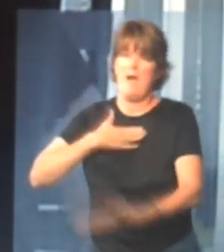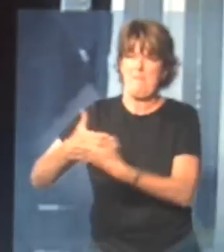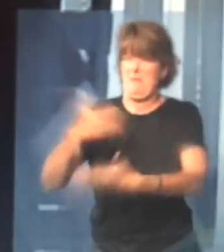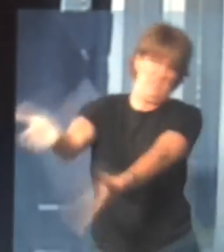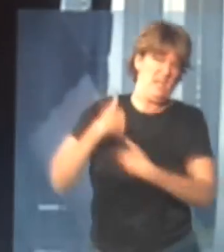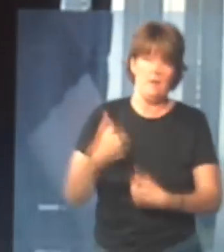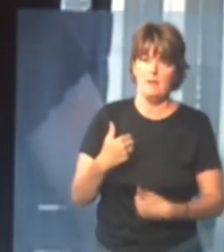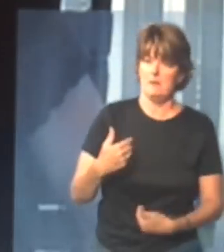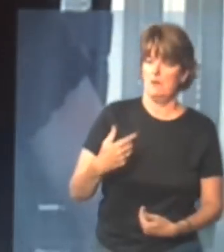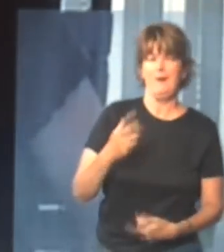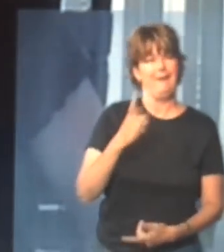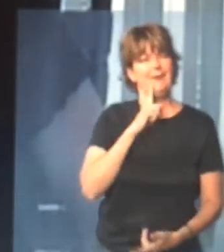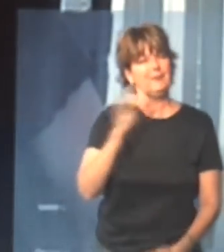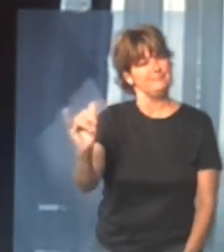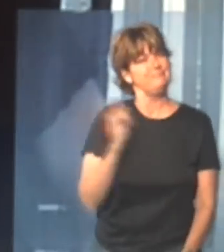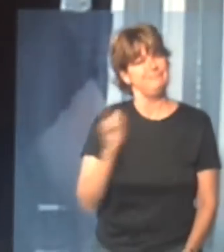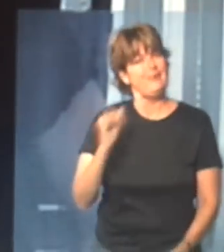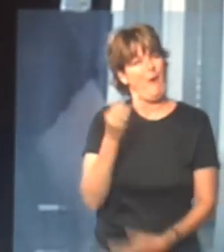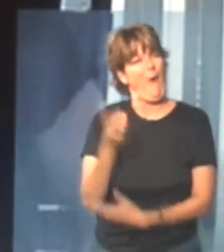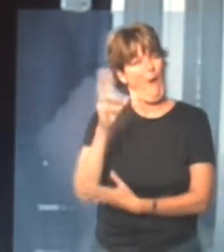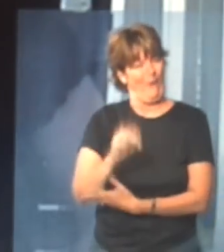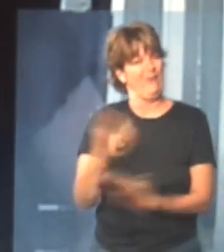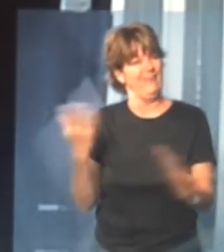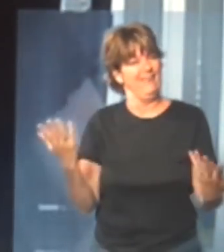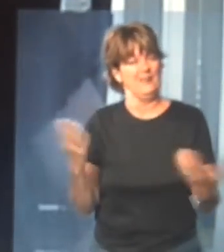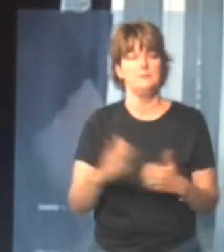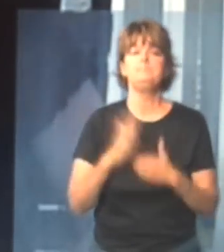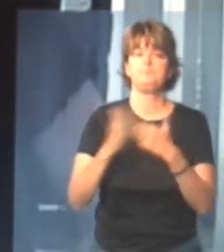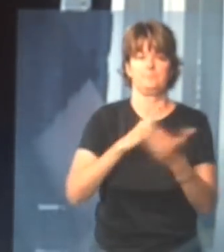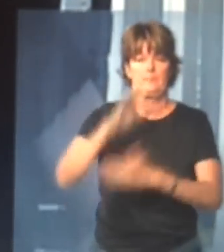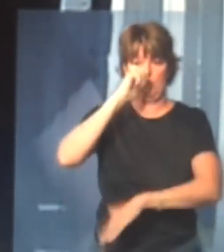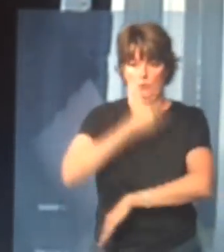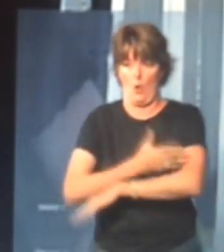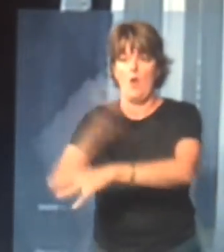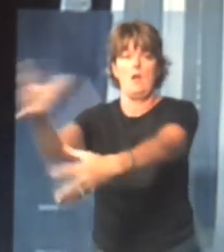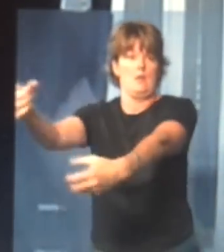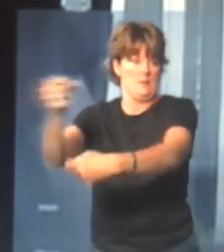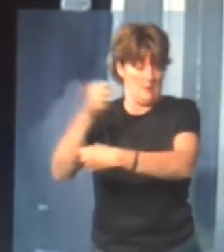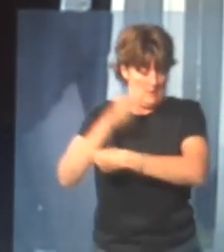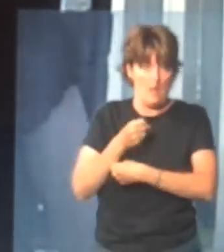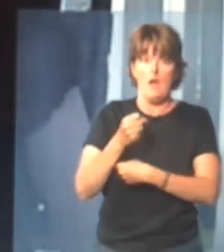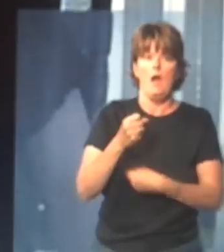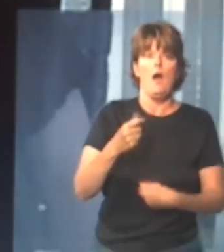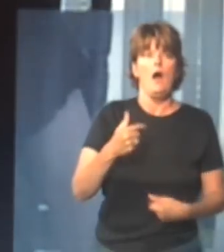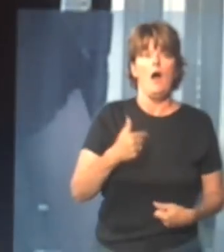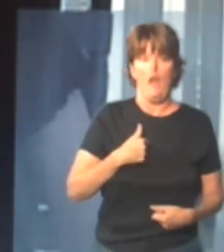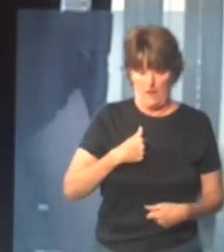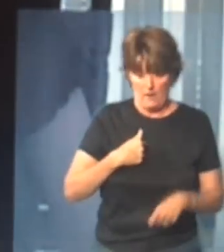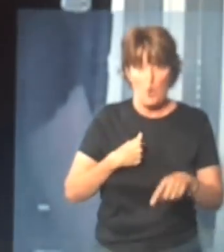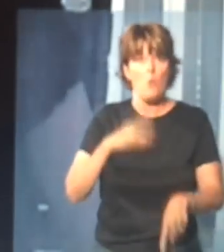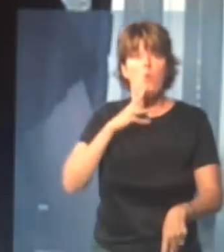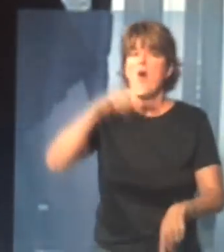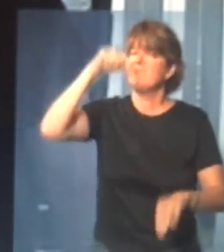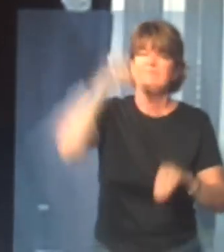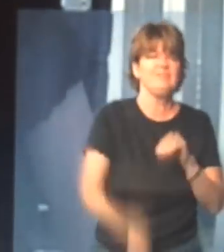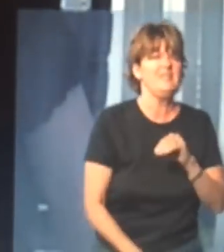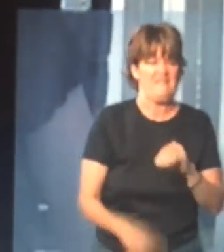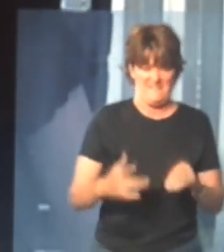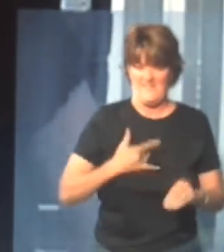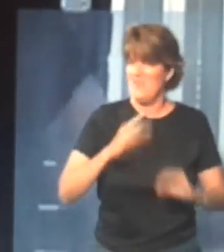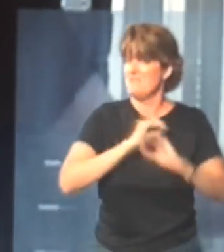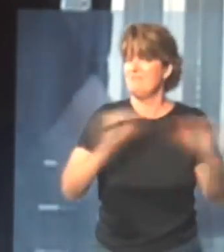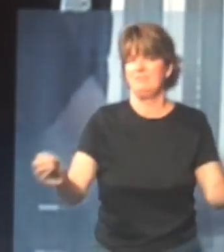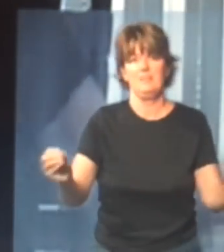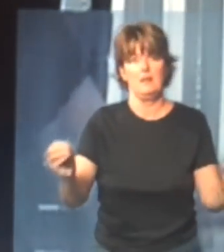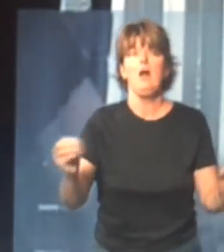baby, like it wasn't his either, you know, and so he gives me my daughter, and, but I can't feel nothing, very, I feel nothing in the